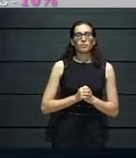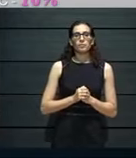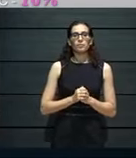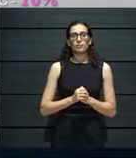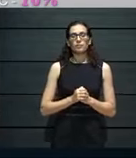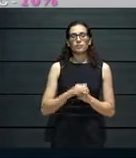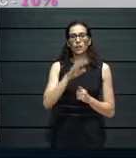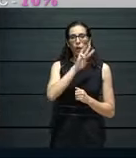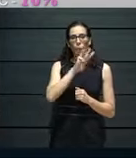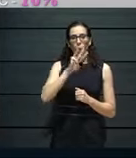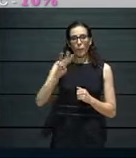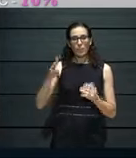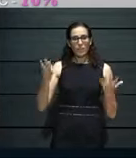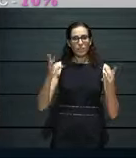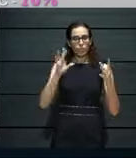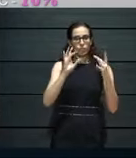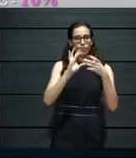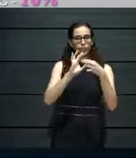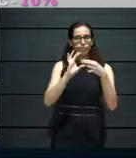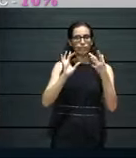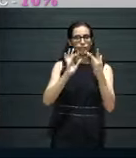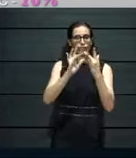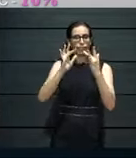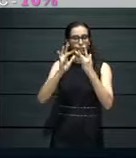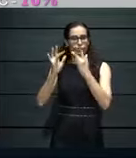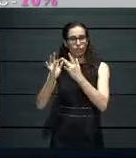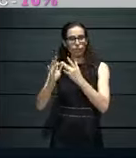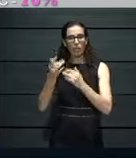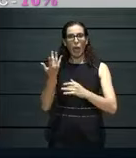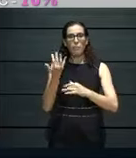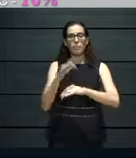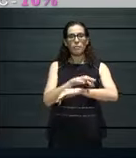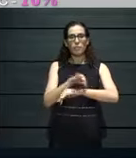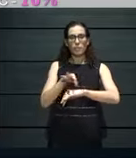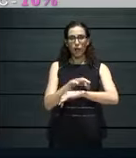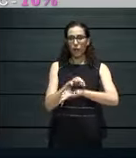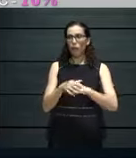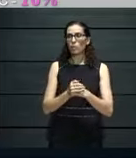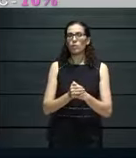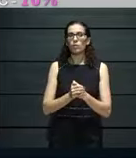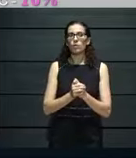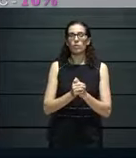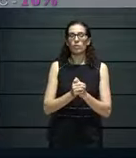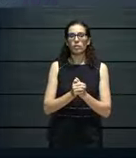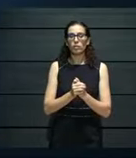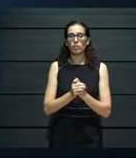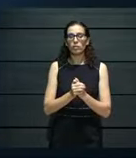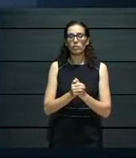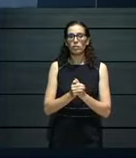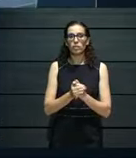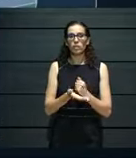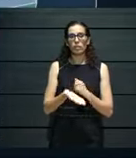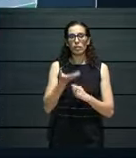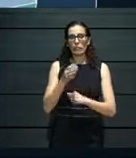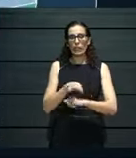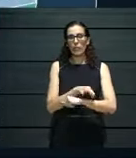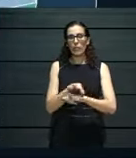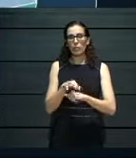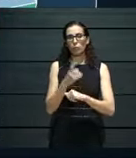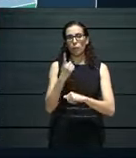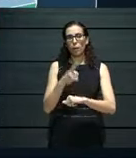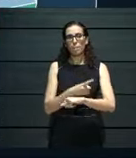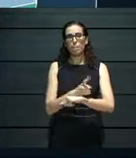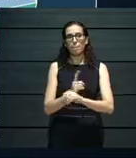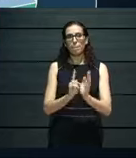website engagement, again, the approximate, approximate duration, and the average viewing time, which was one minute, 30 seconds. Um,